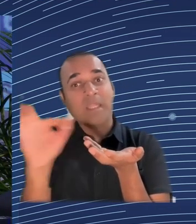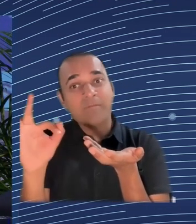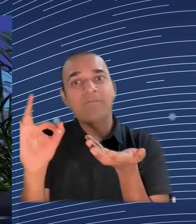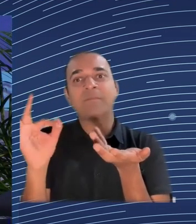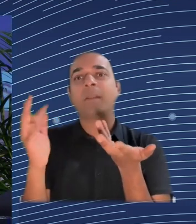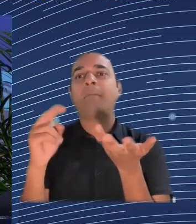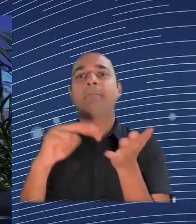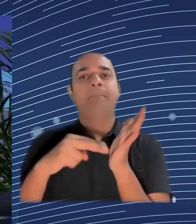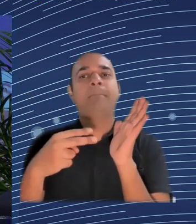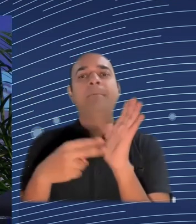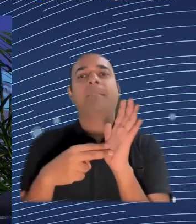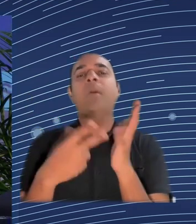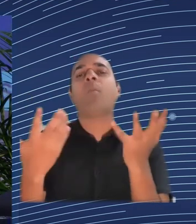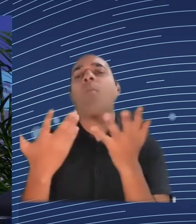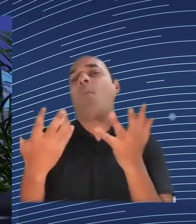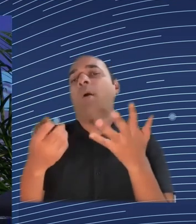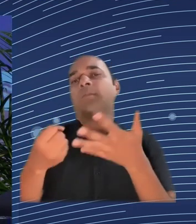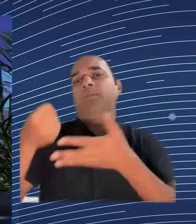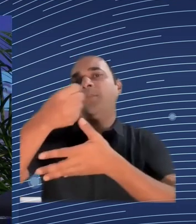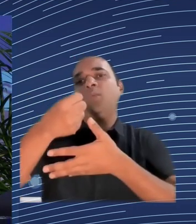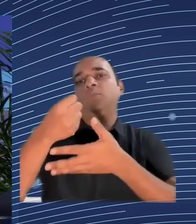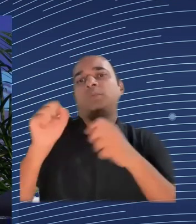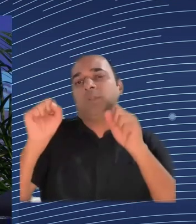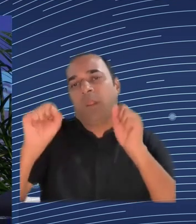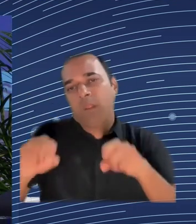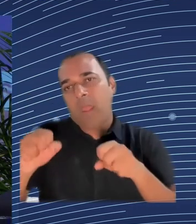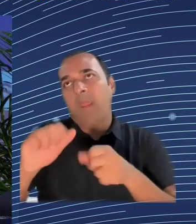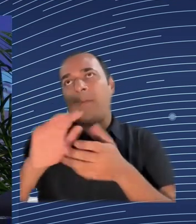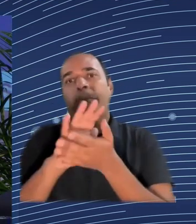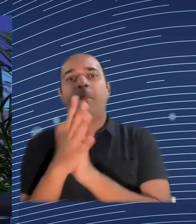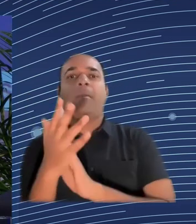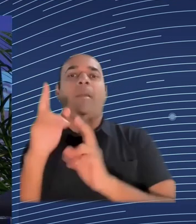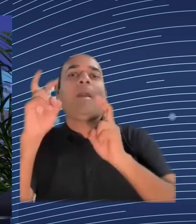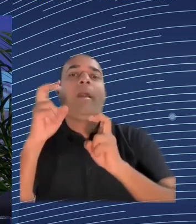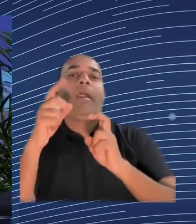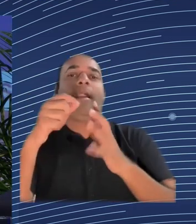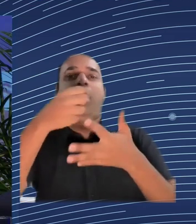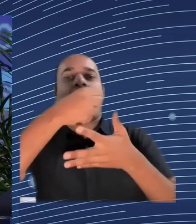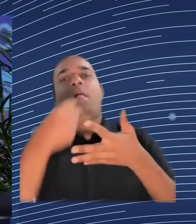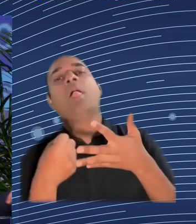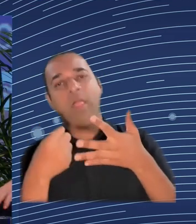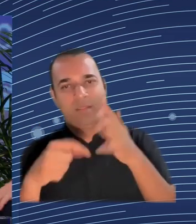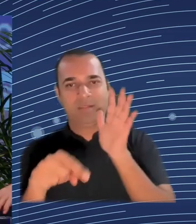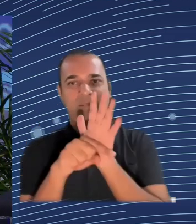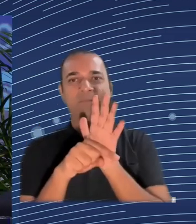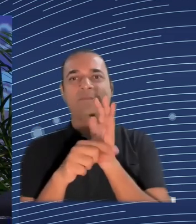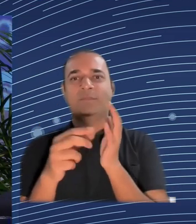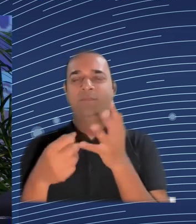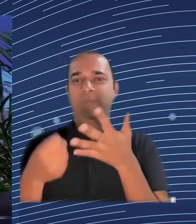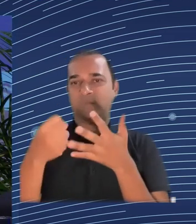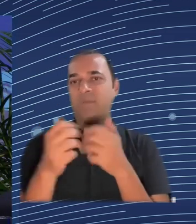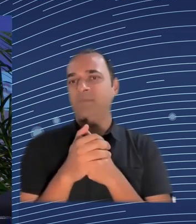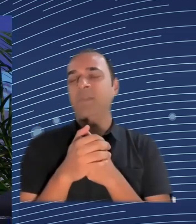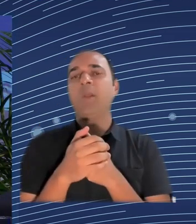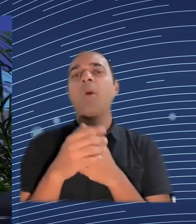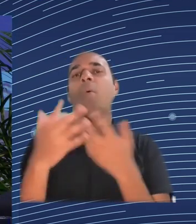Europe. You know, the cohesion policy is the core of the legitimacy of the EU in many countries. Maybe